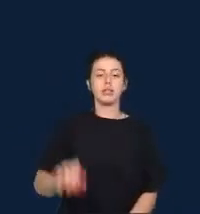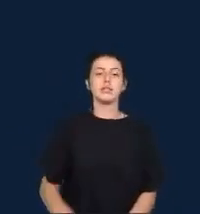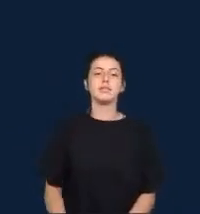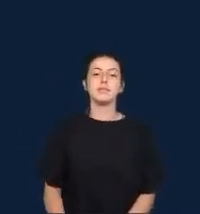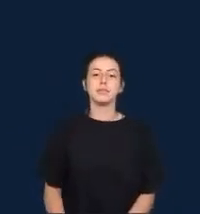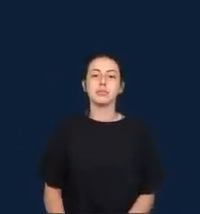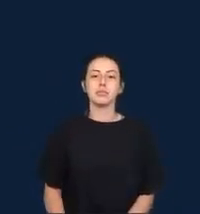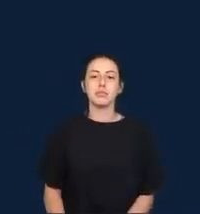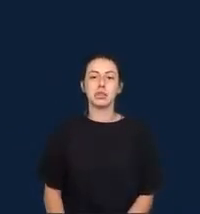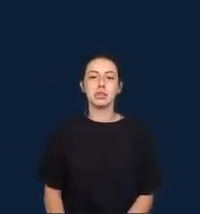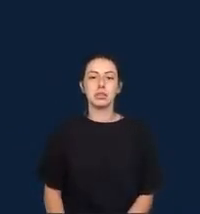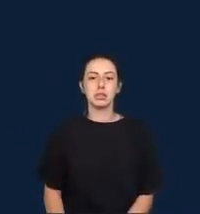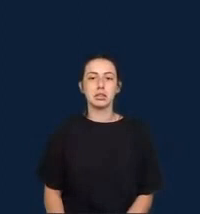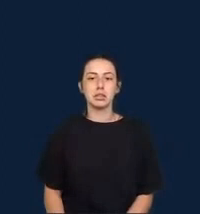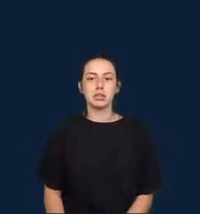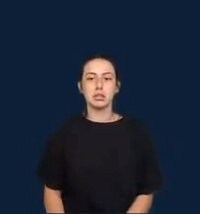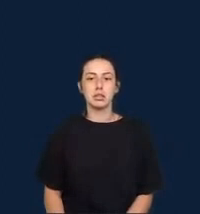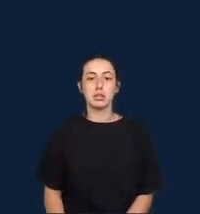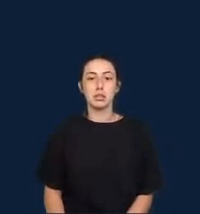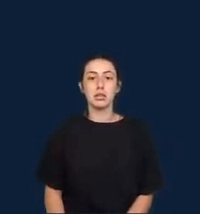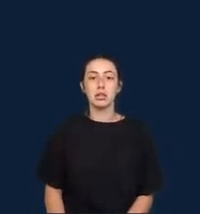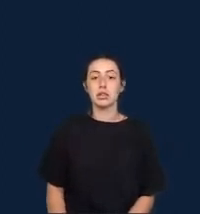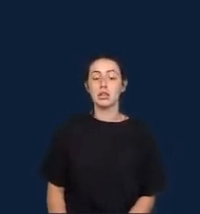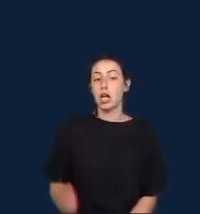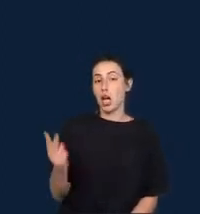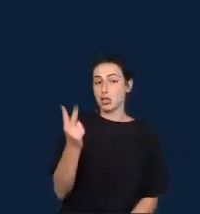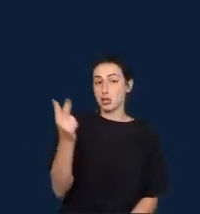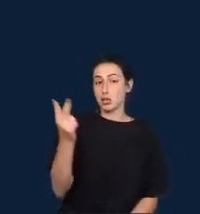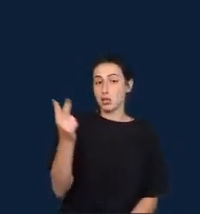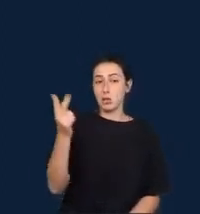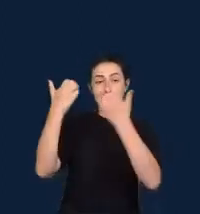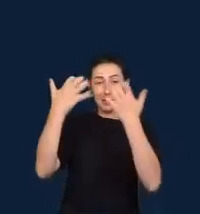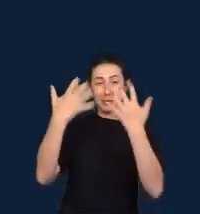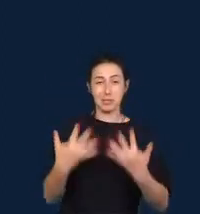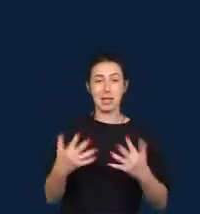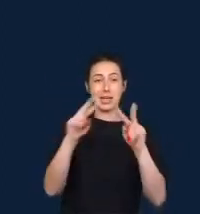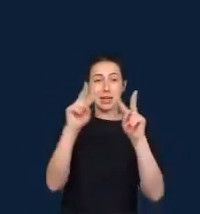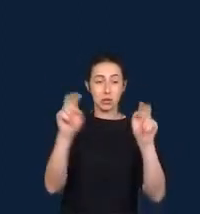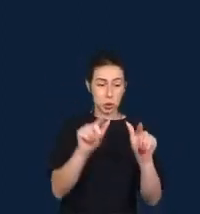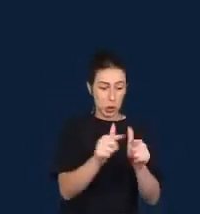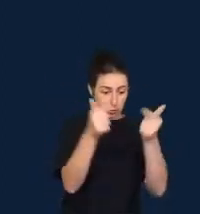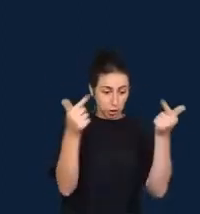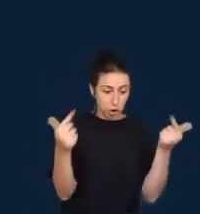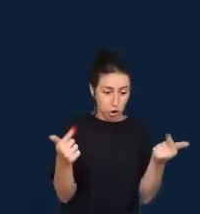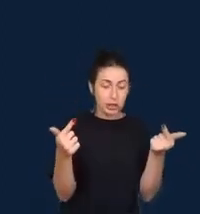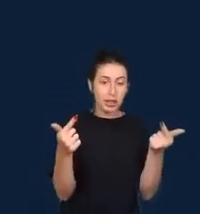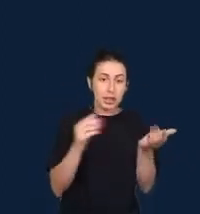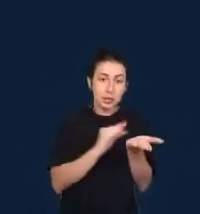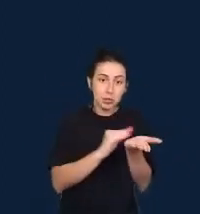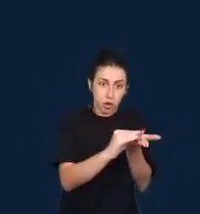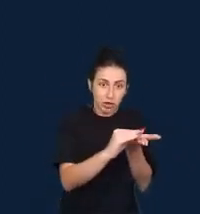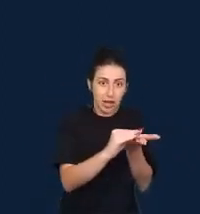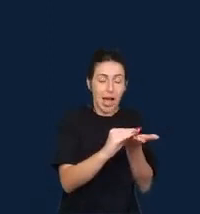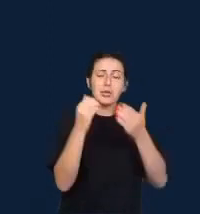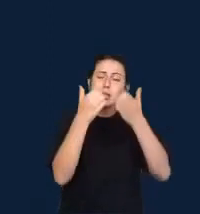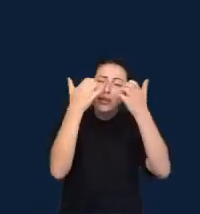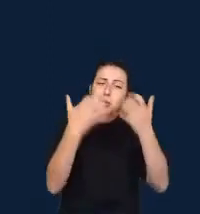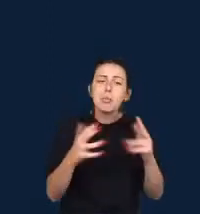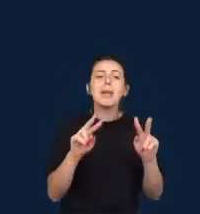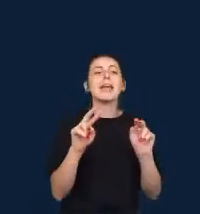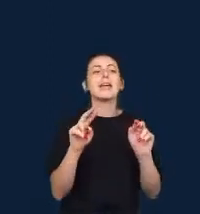argue that these are important questions to ask, given that journalism in Western countries